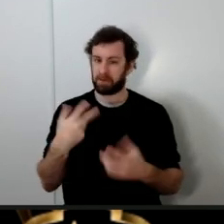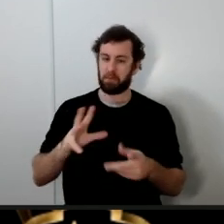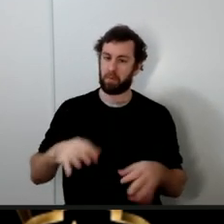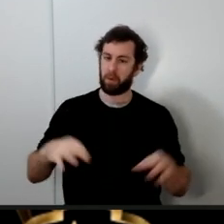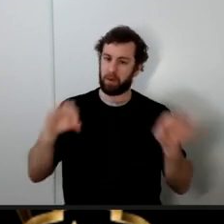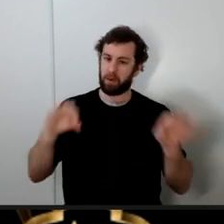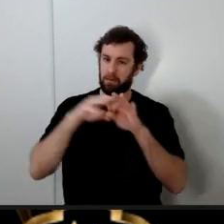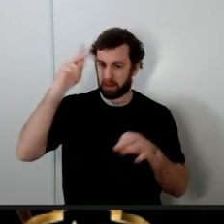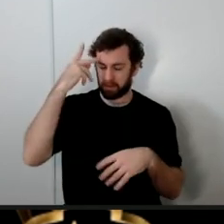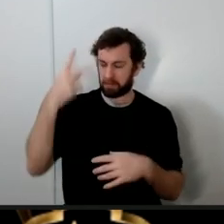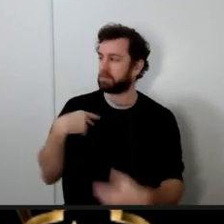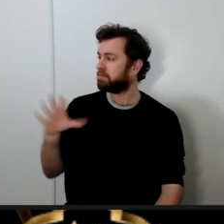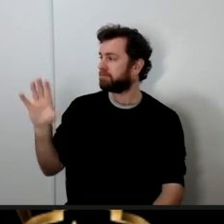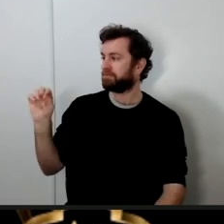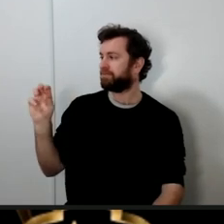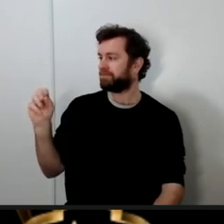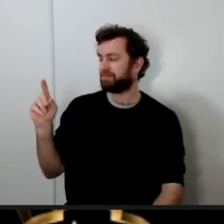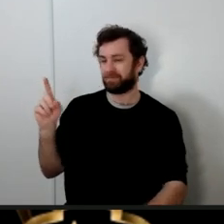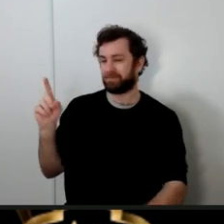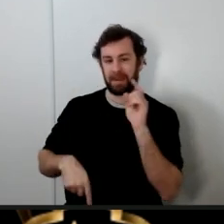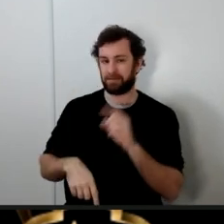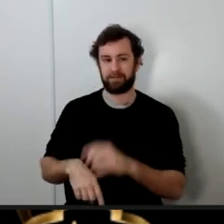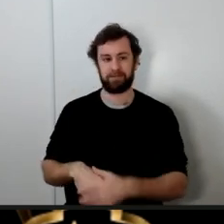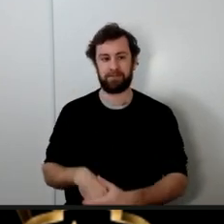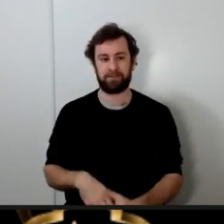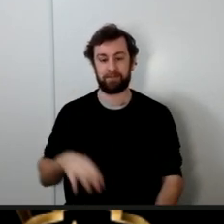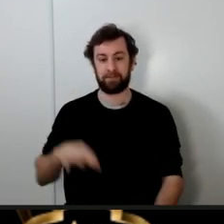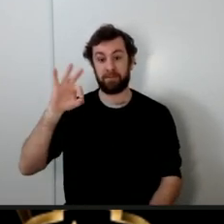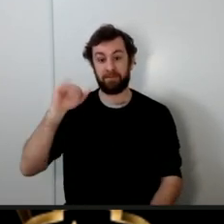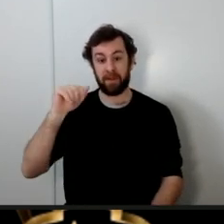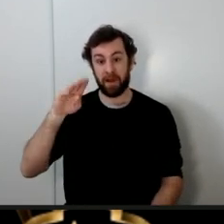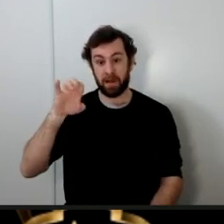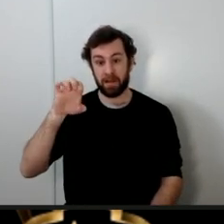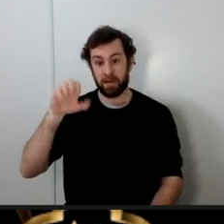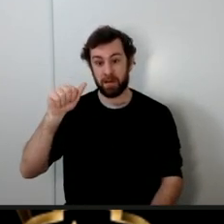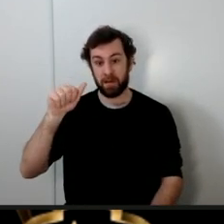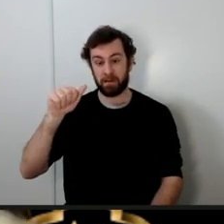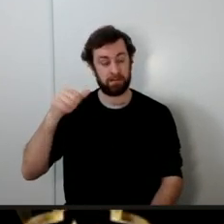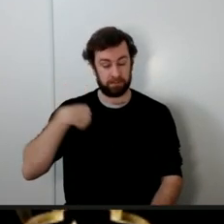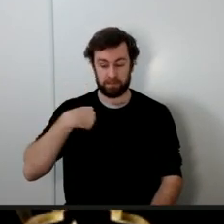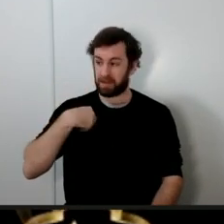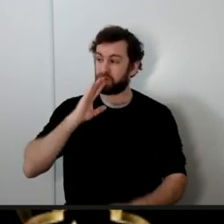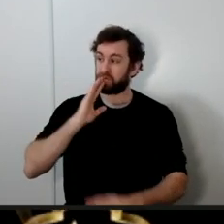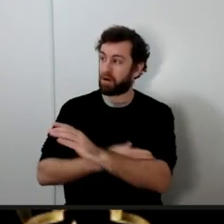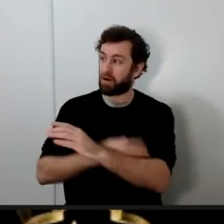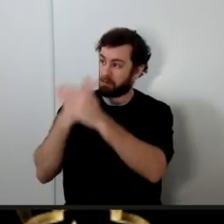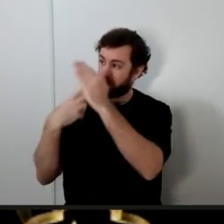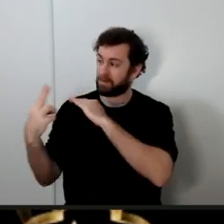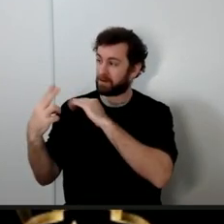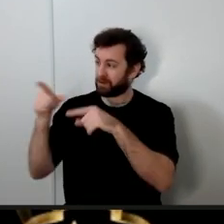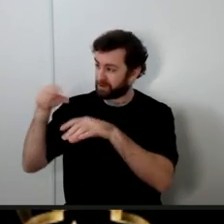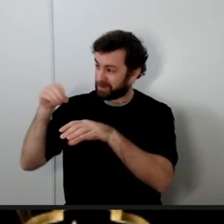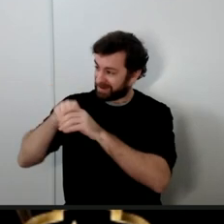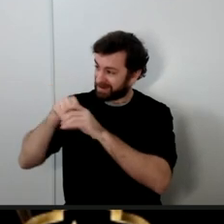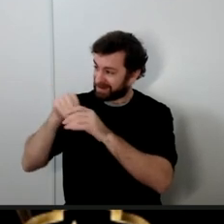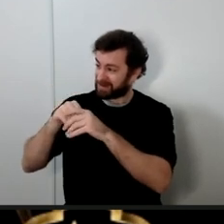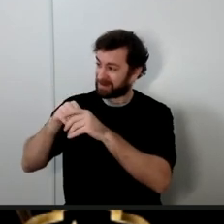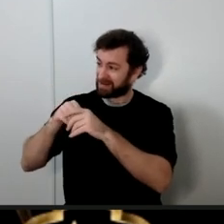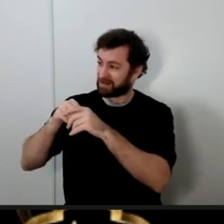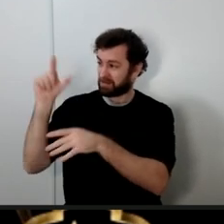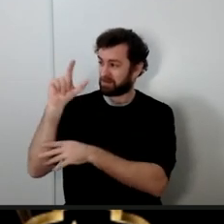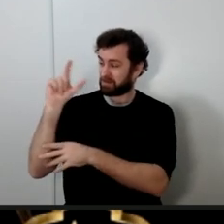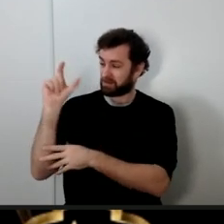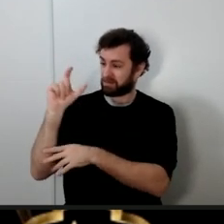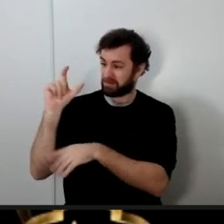said but Fatima the daughter of the Prophet is here you guys are in the Masjid of the Prophet how would you dare do